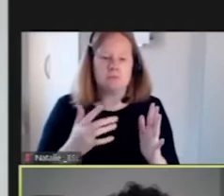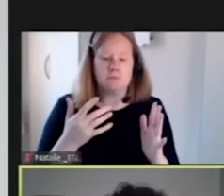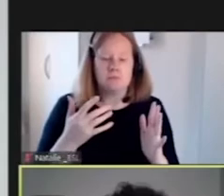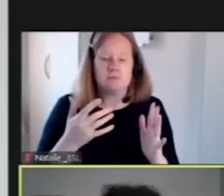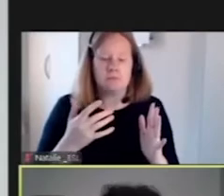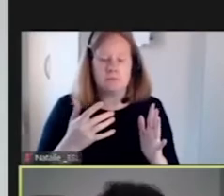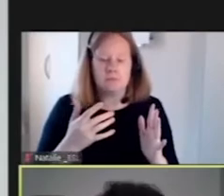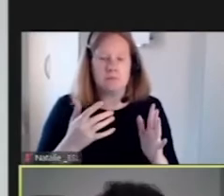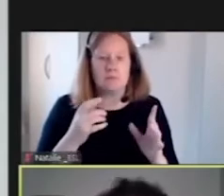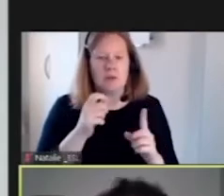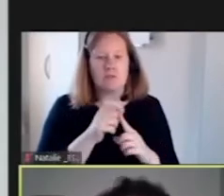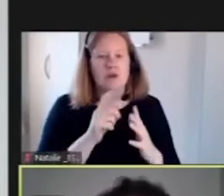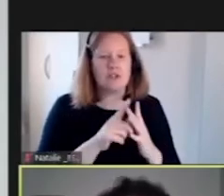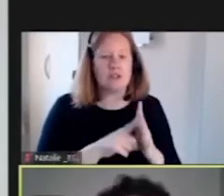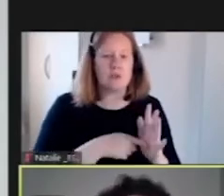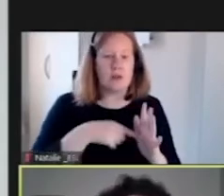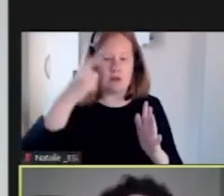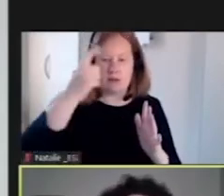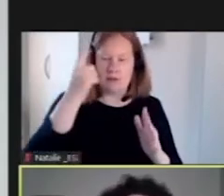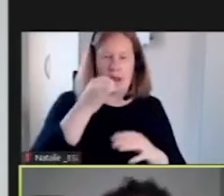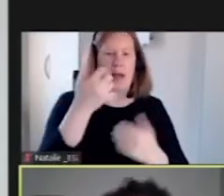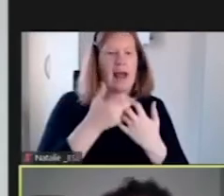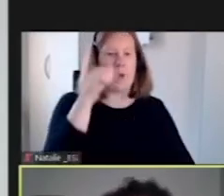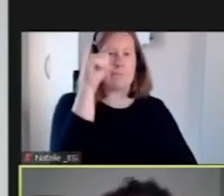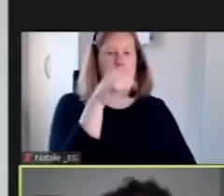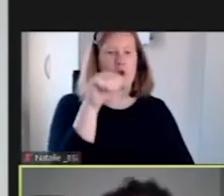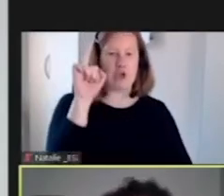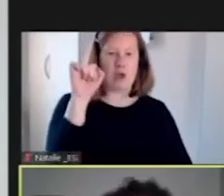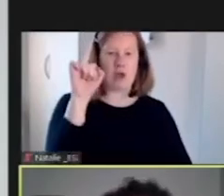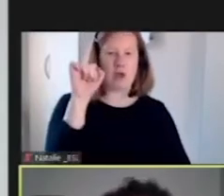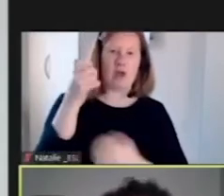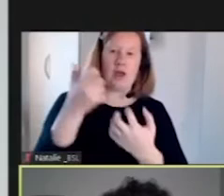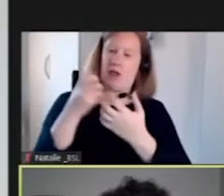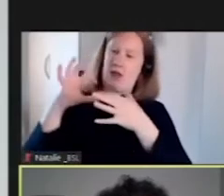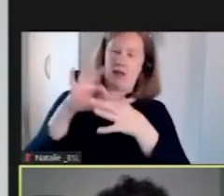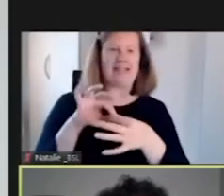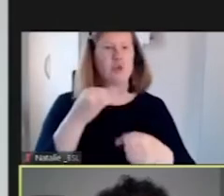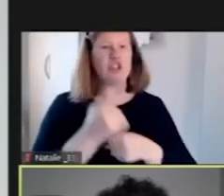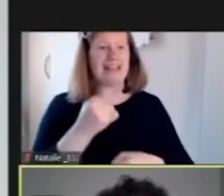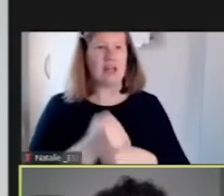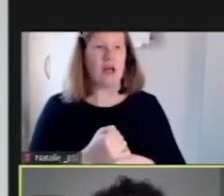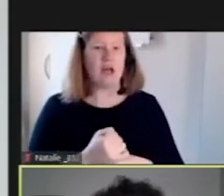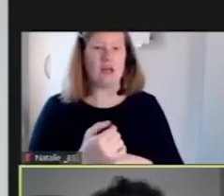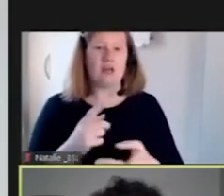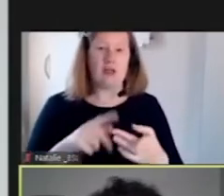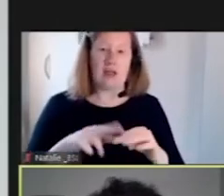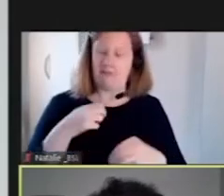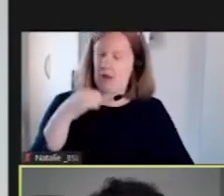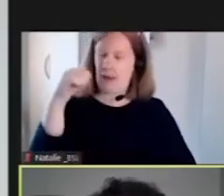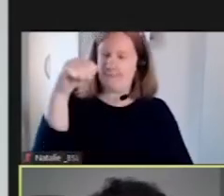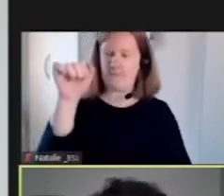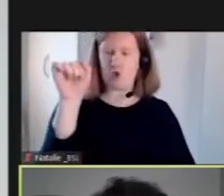how posturing is gendered and how I feel that if my body is postured in a certain way